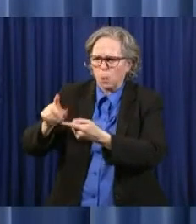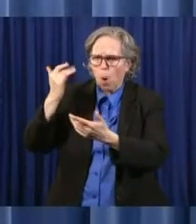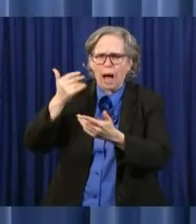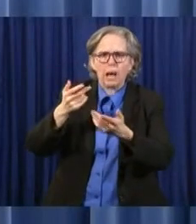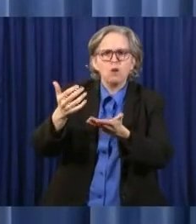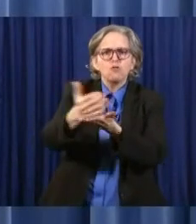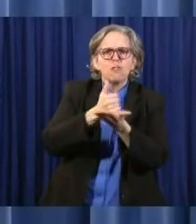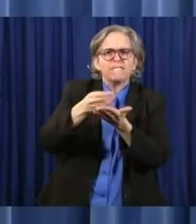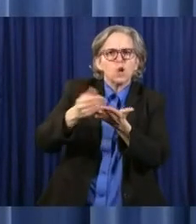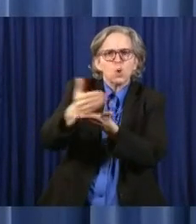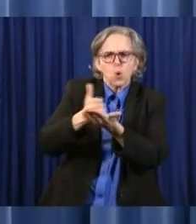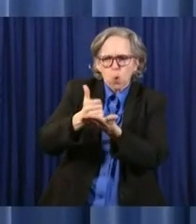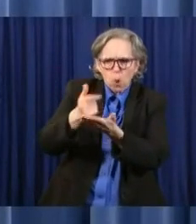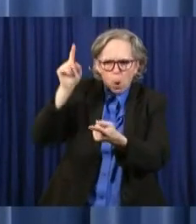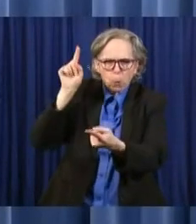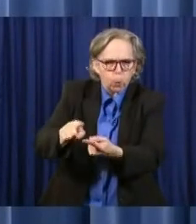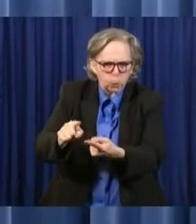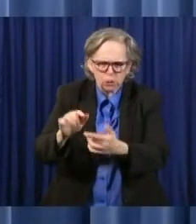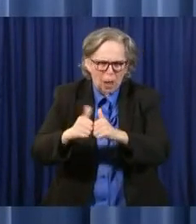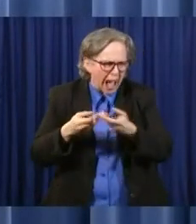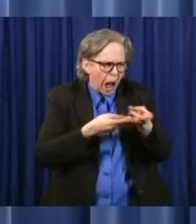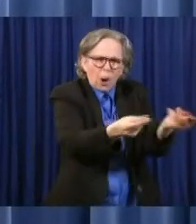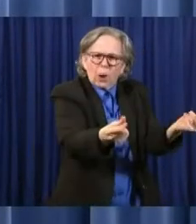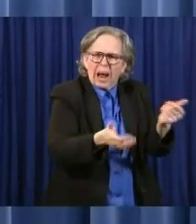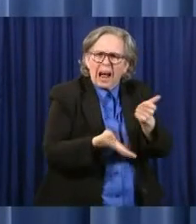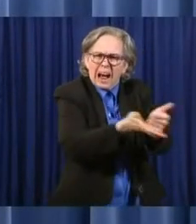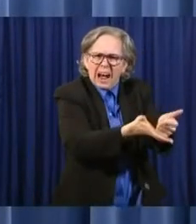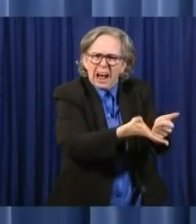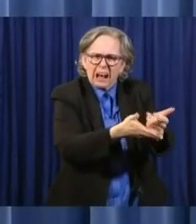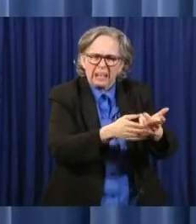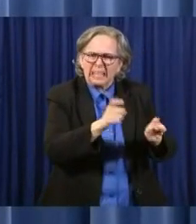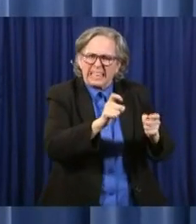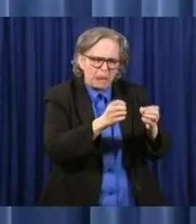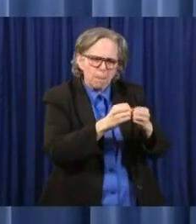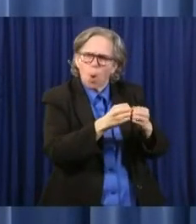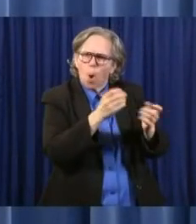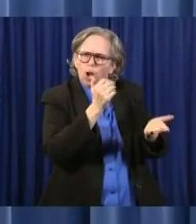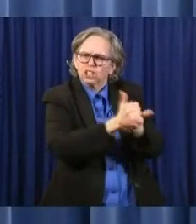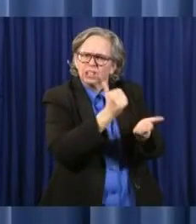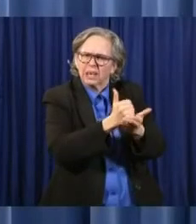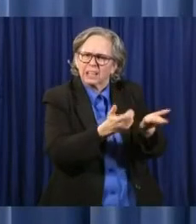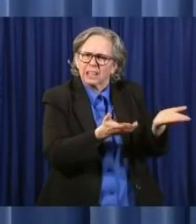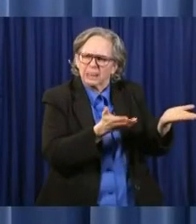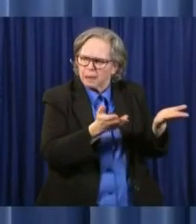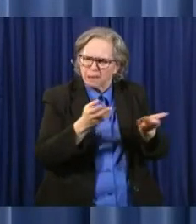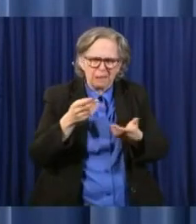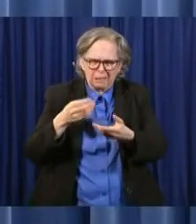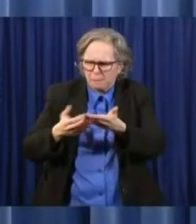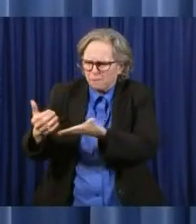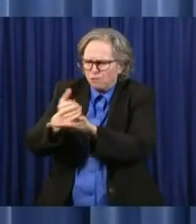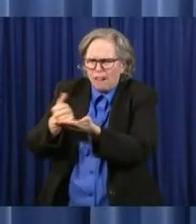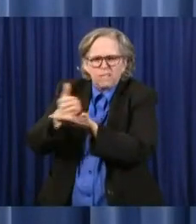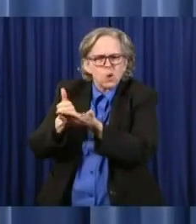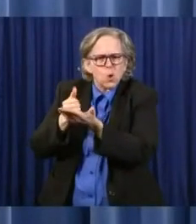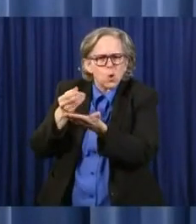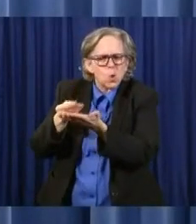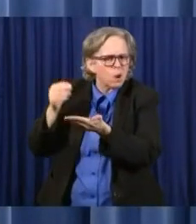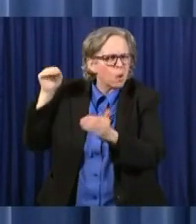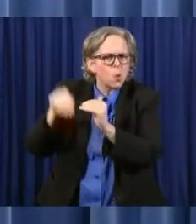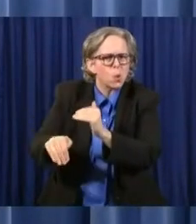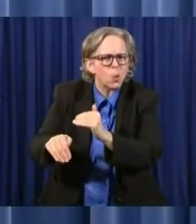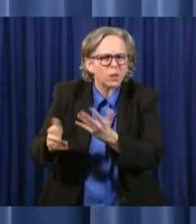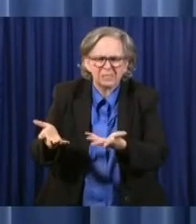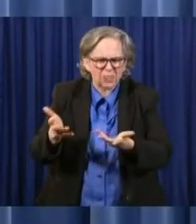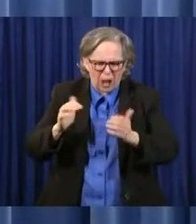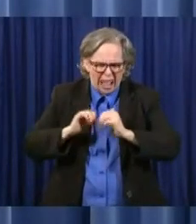for people while we get through this period. And one of the things that we're going to try to achieve is